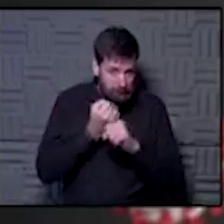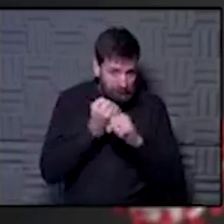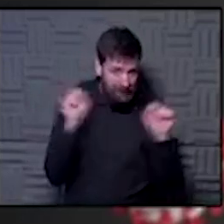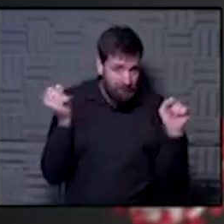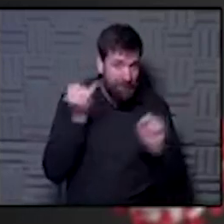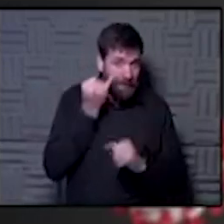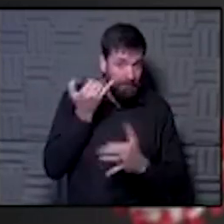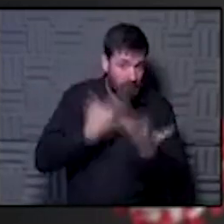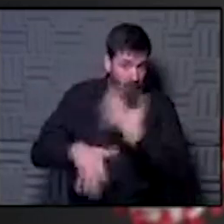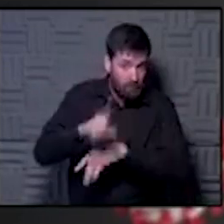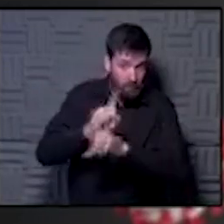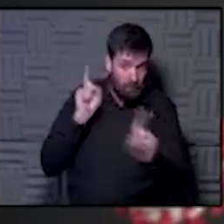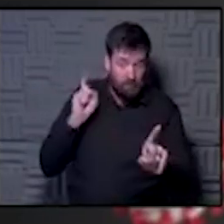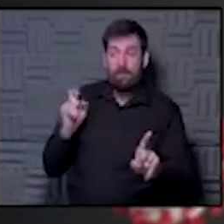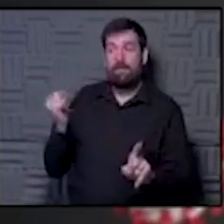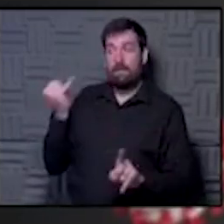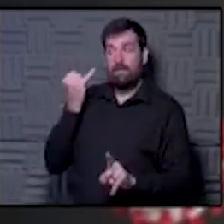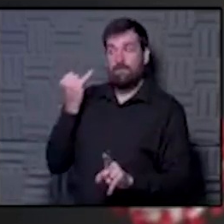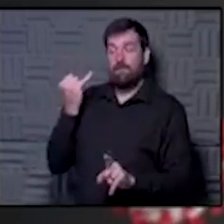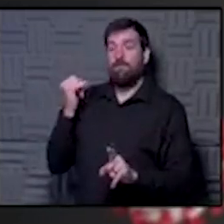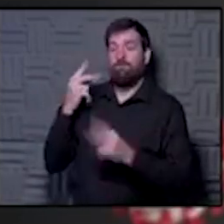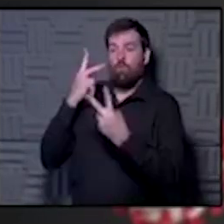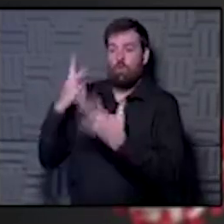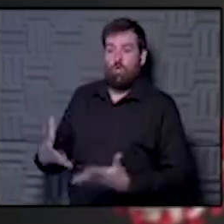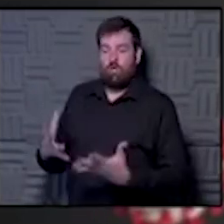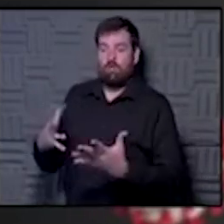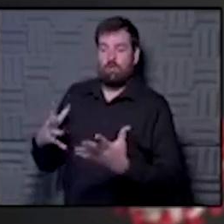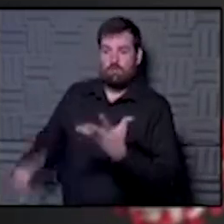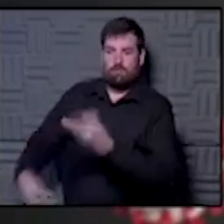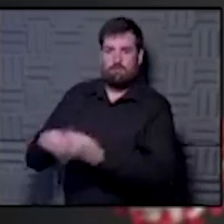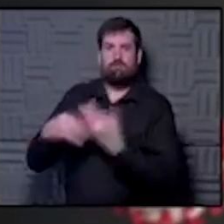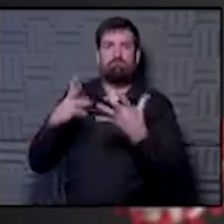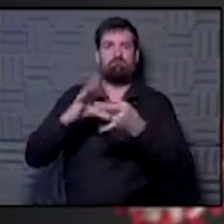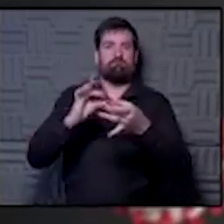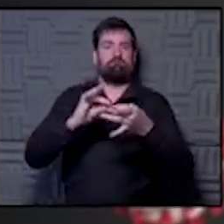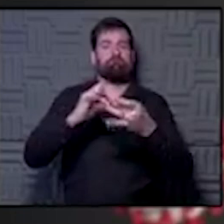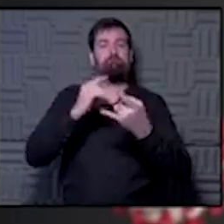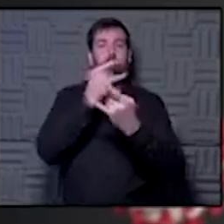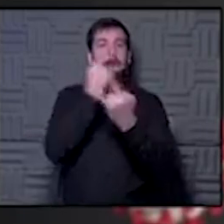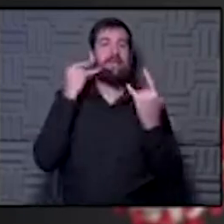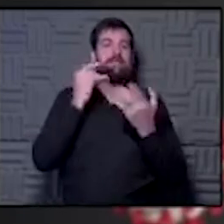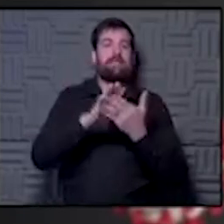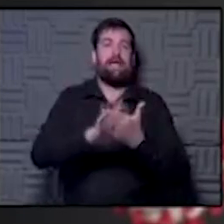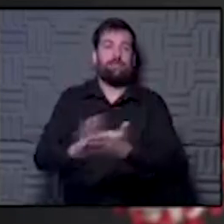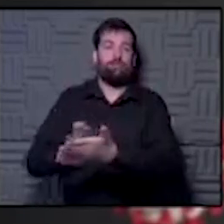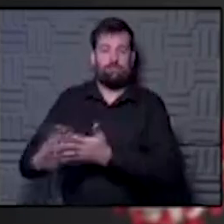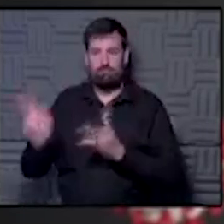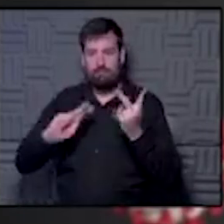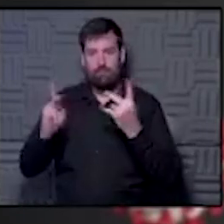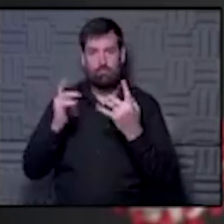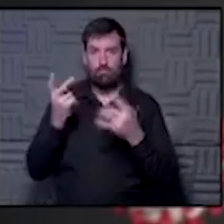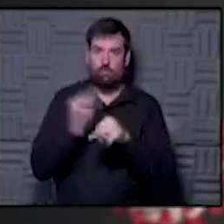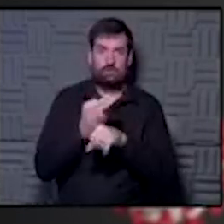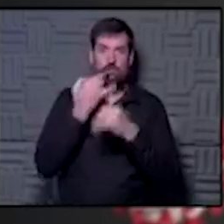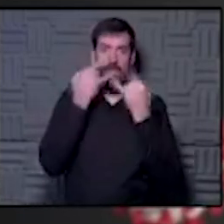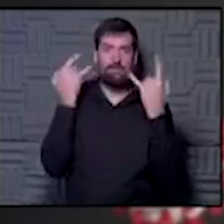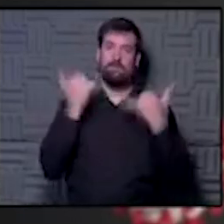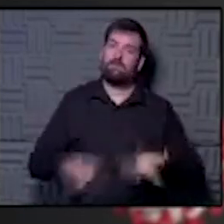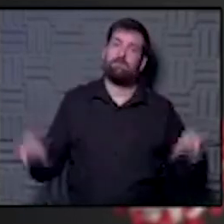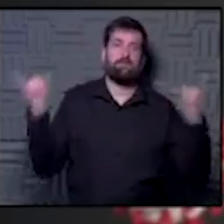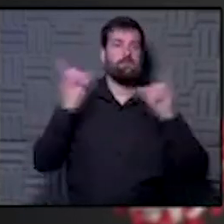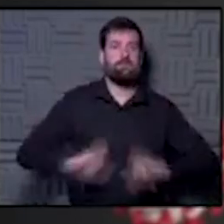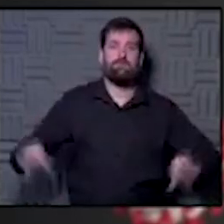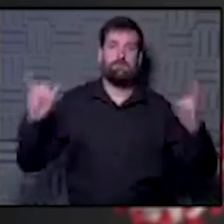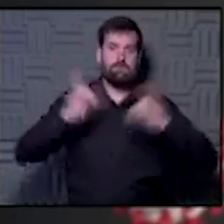distance? And if you are added on here, they're concerned. They want you to speak to mask hygiene because she thinks a lot of people are using their same mask over and over and not